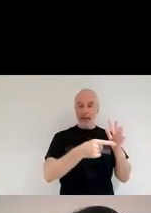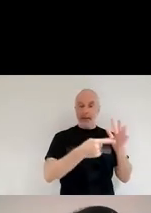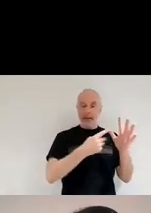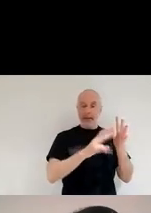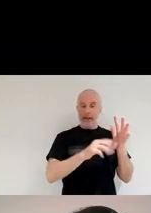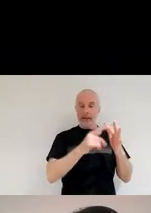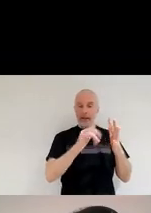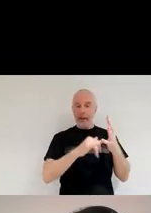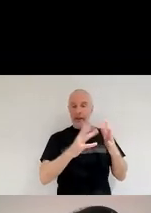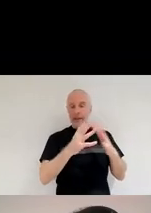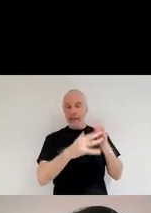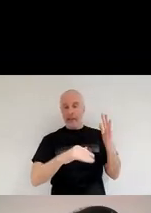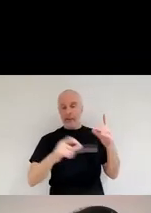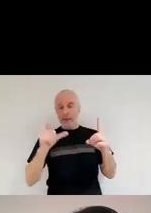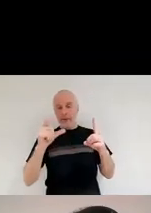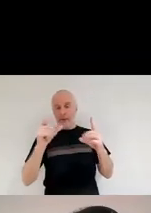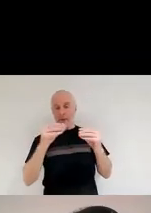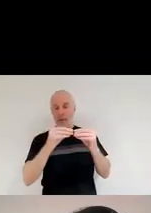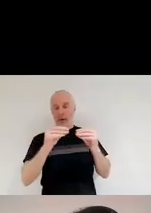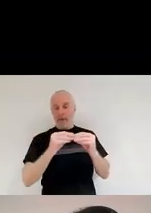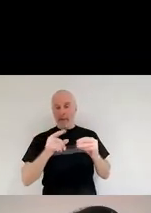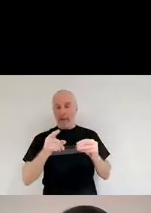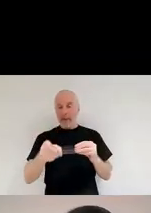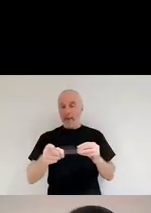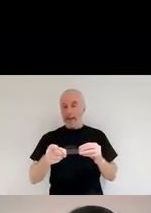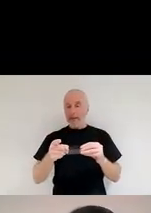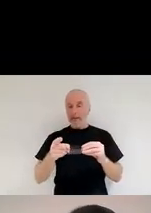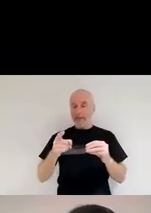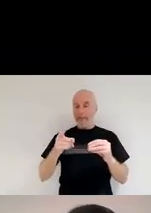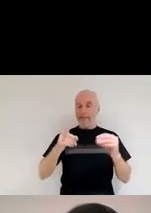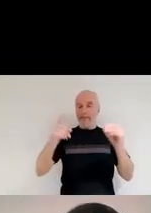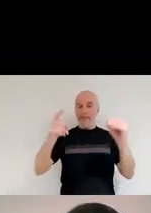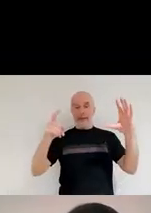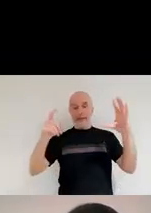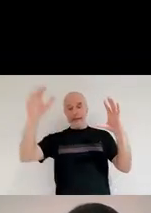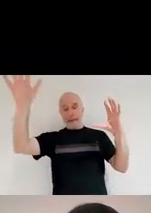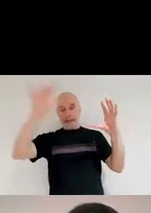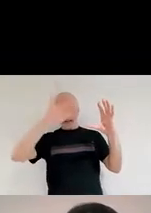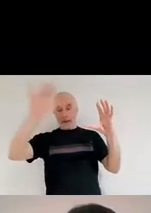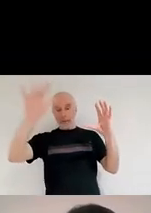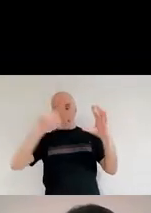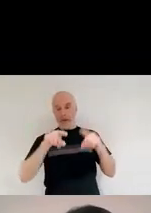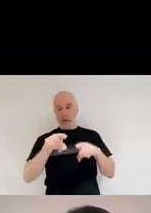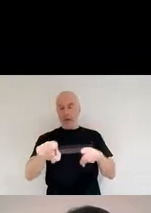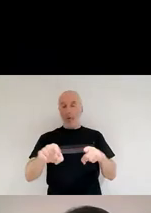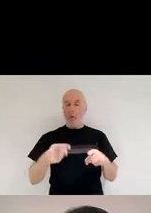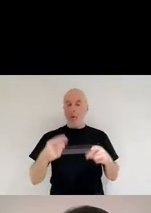here. So this was the Christmas present of every astronomer.